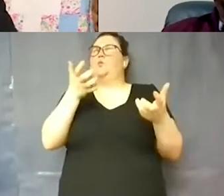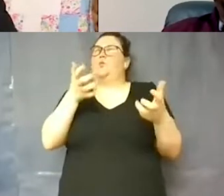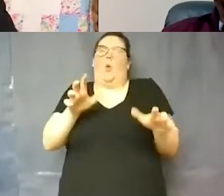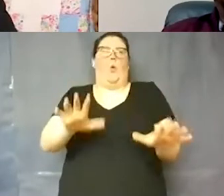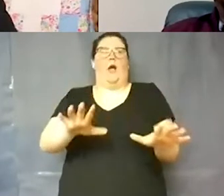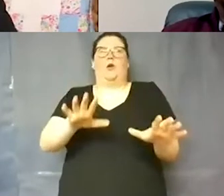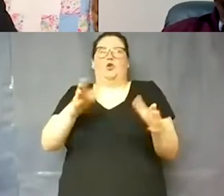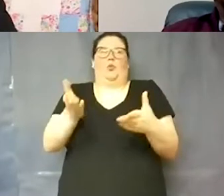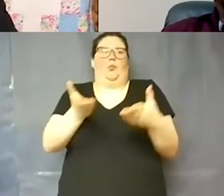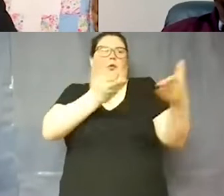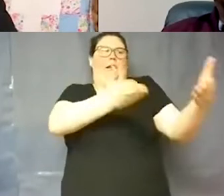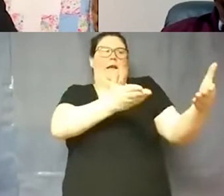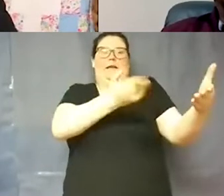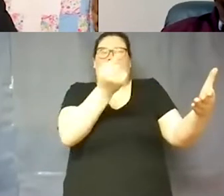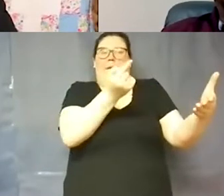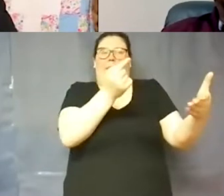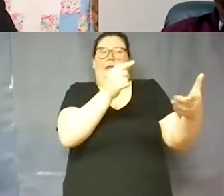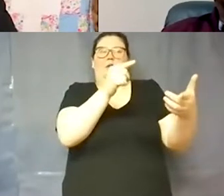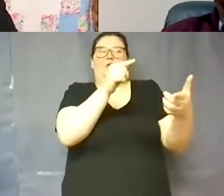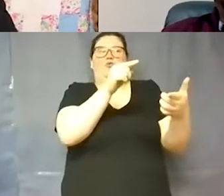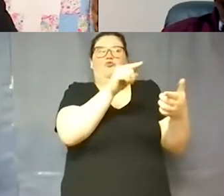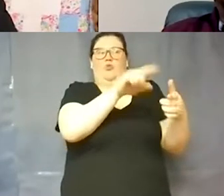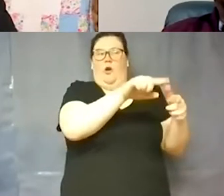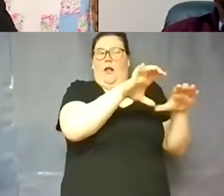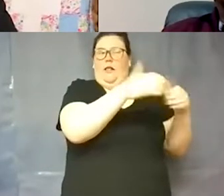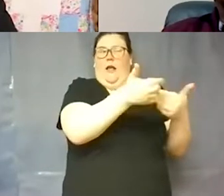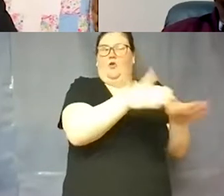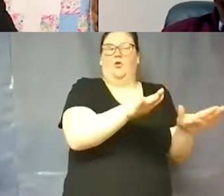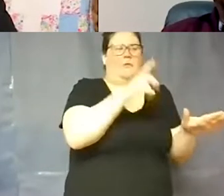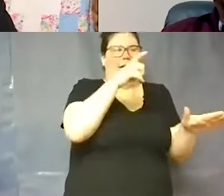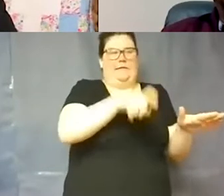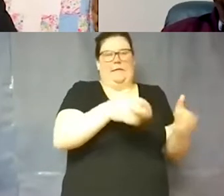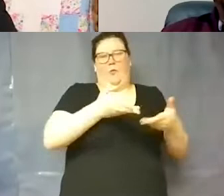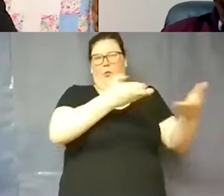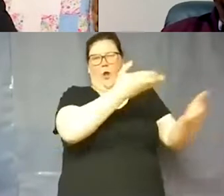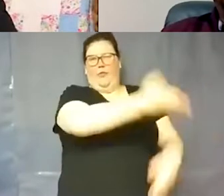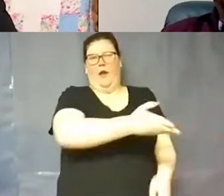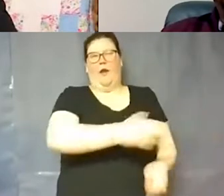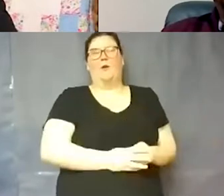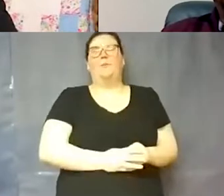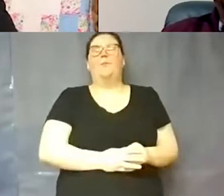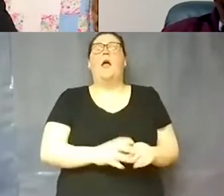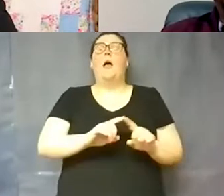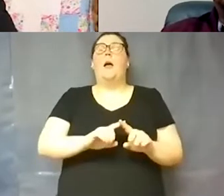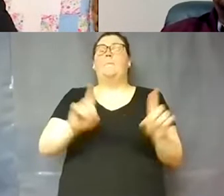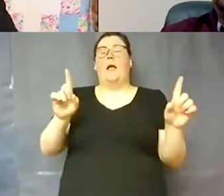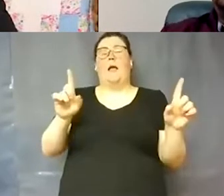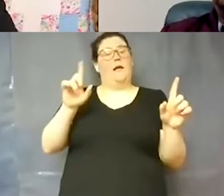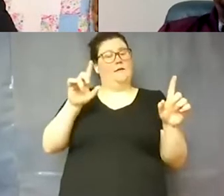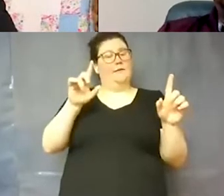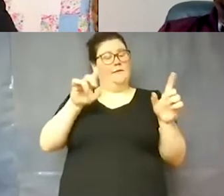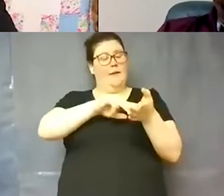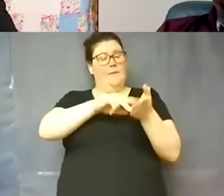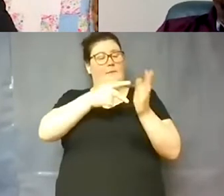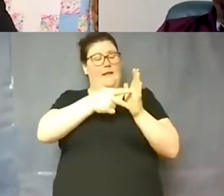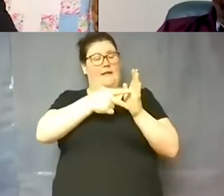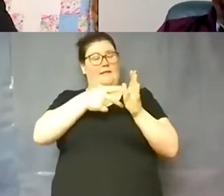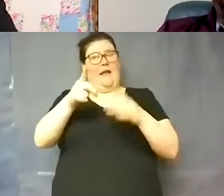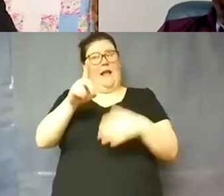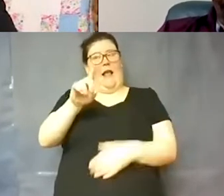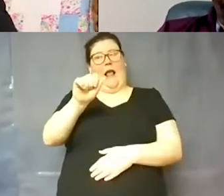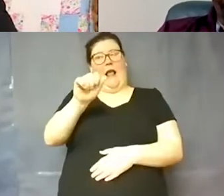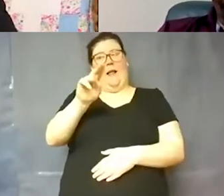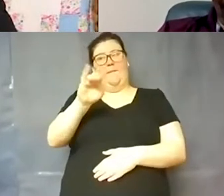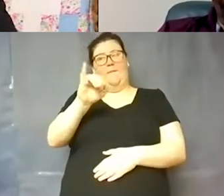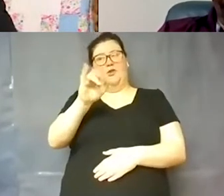be bringing in something to a classroom that doesn't need to be brought in there. However, that means that the administrator is still walking by,